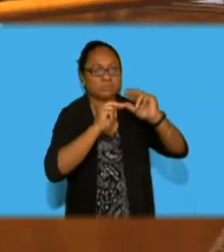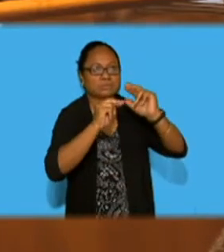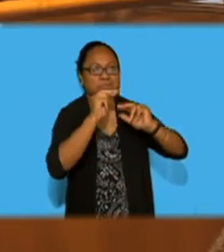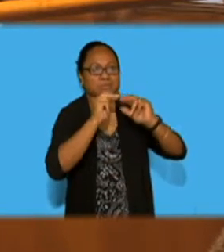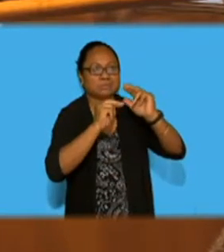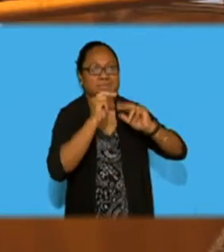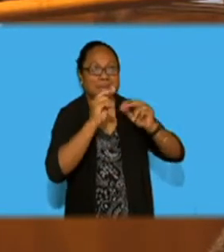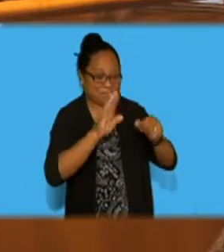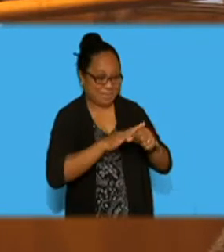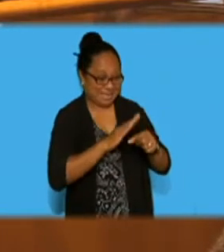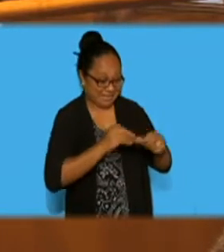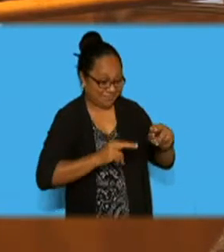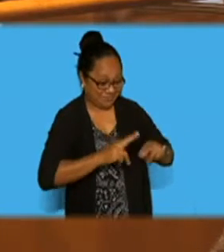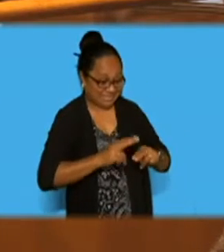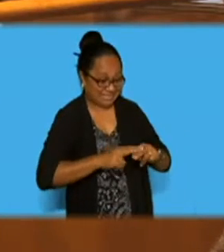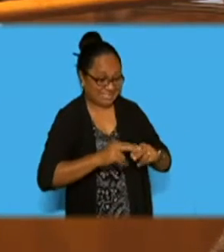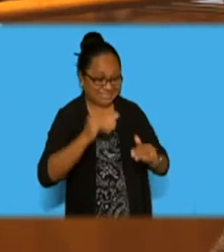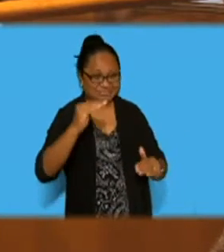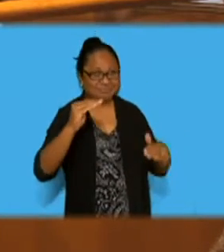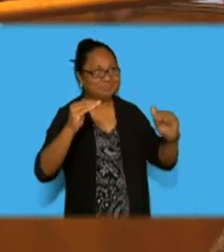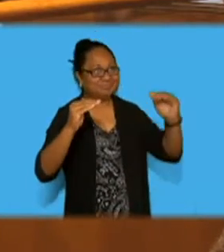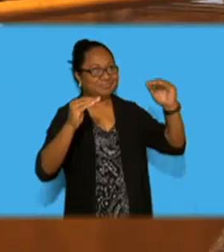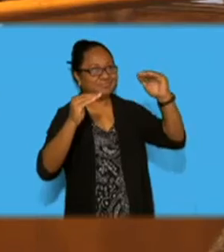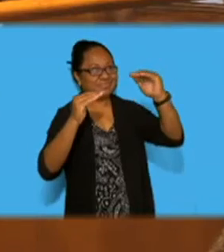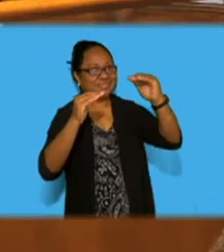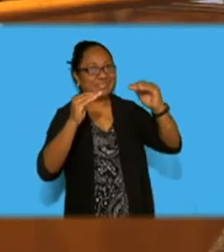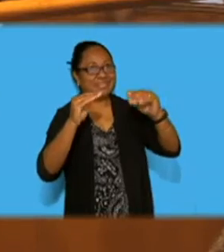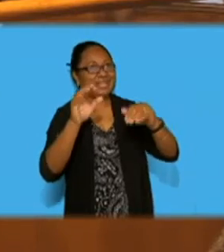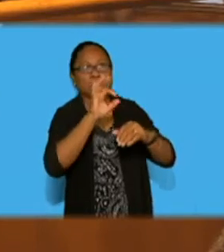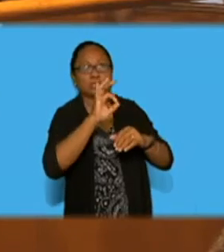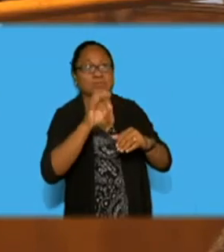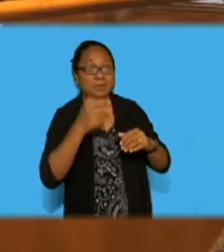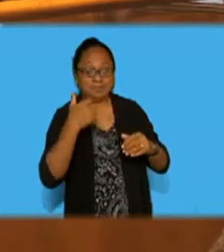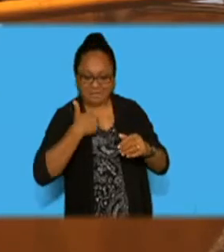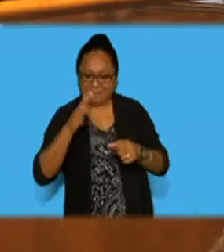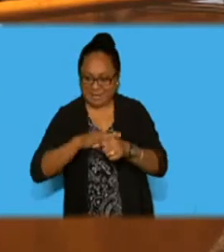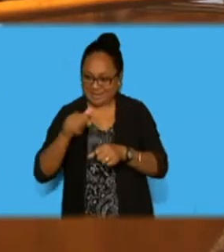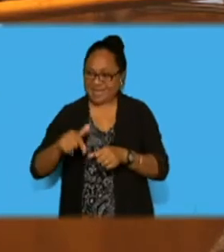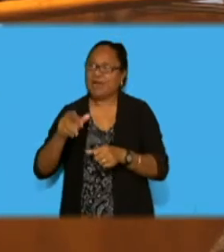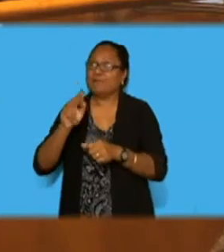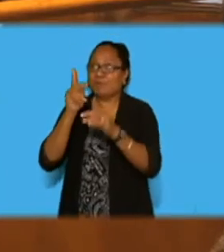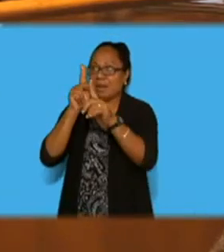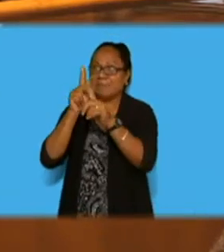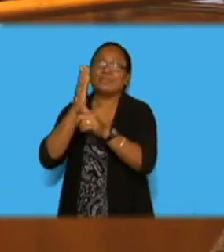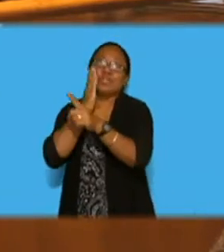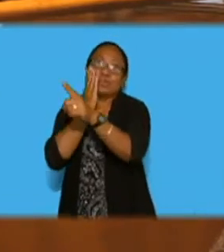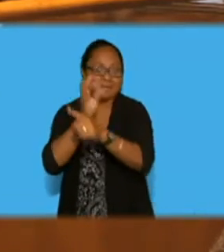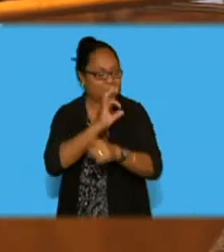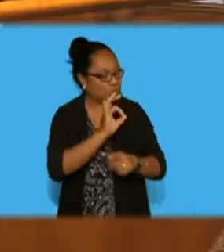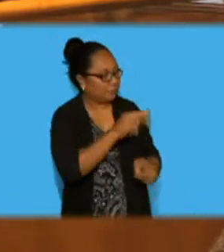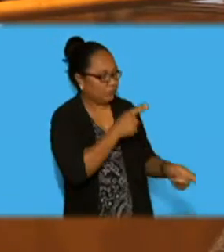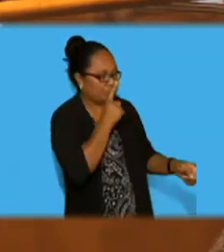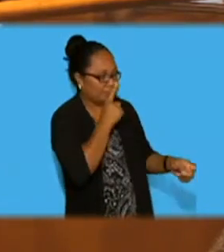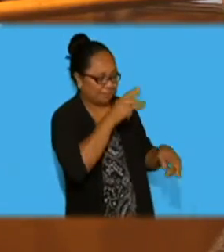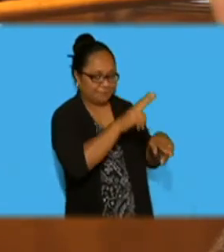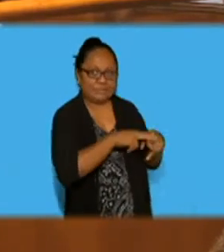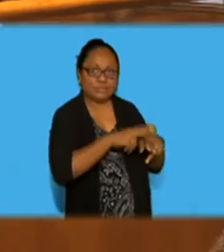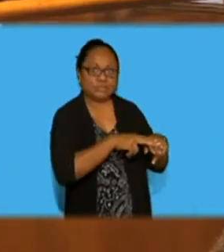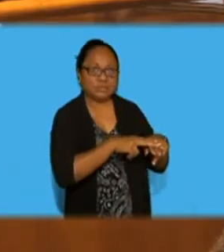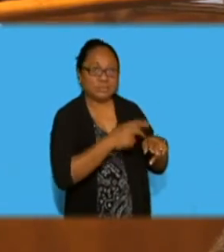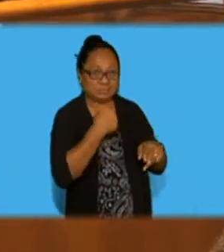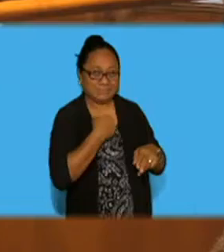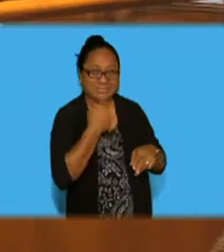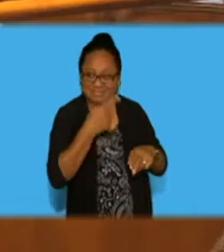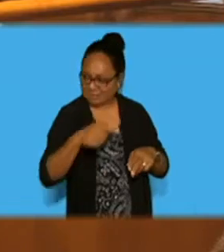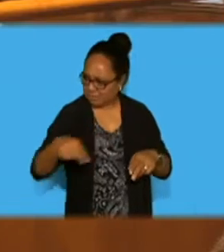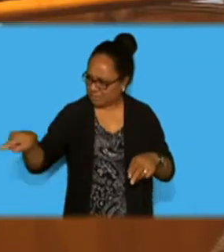level that is not the same as what we build for our people. My concern here is that this road goes to Falleen Highway